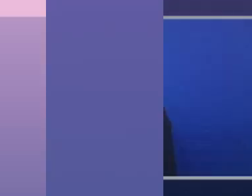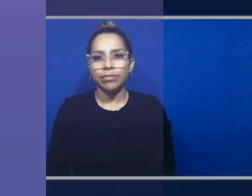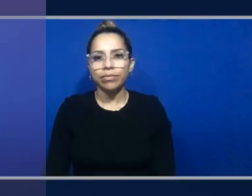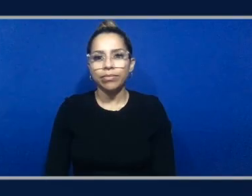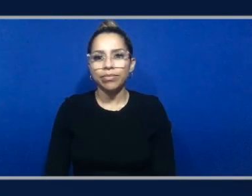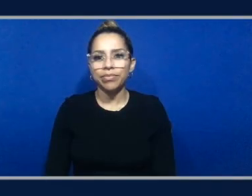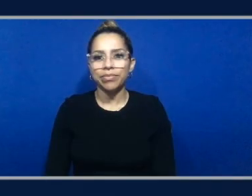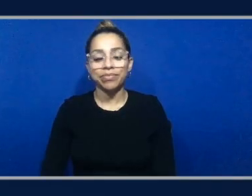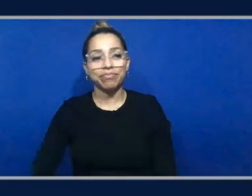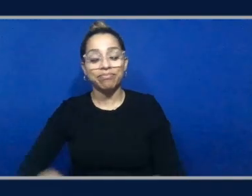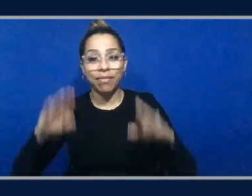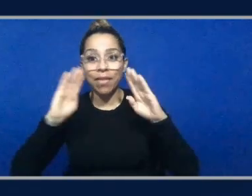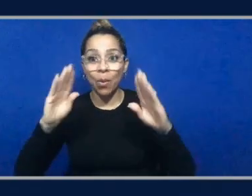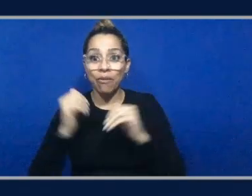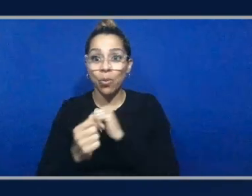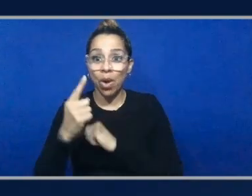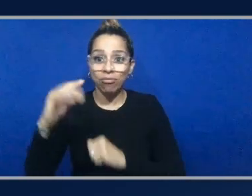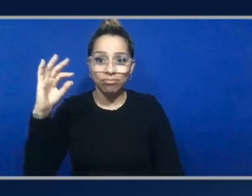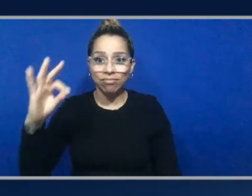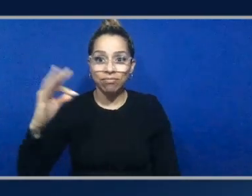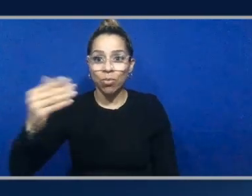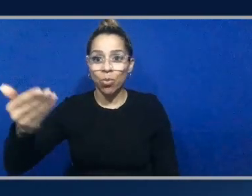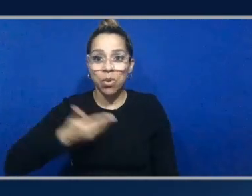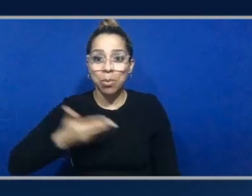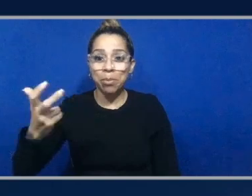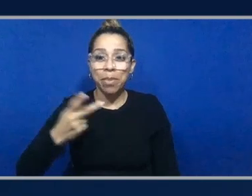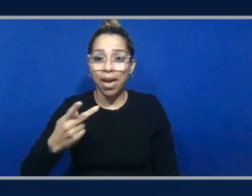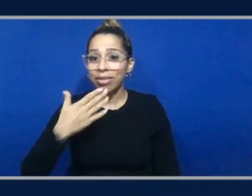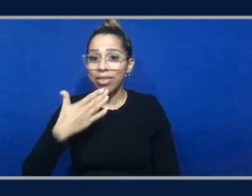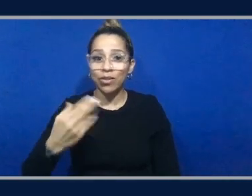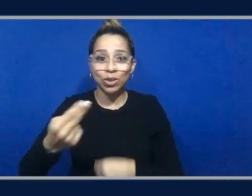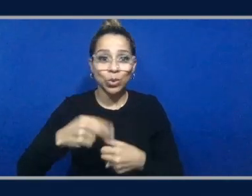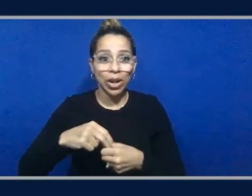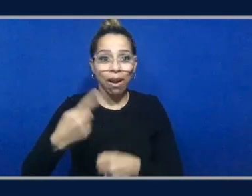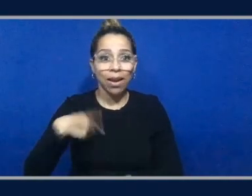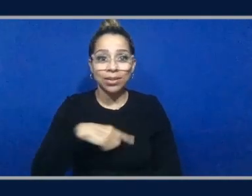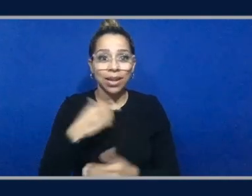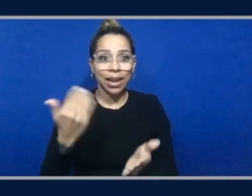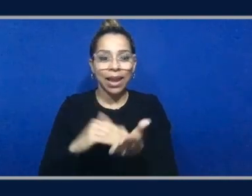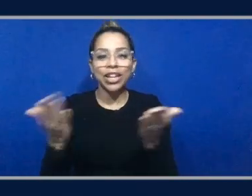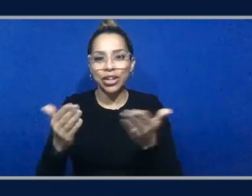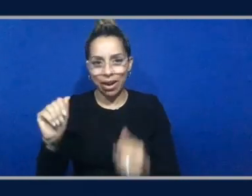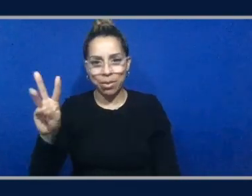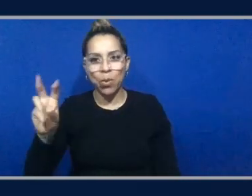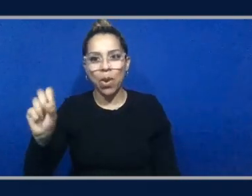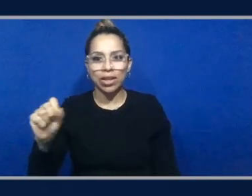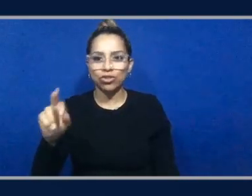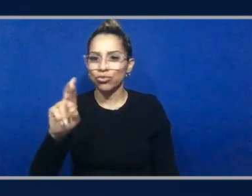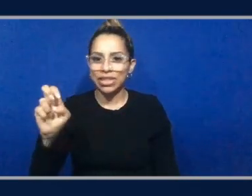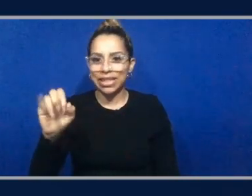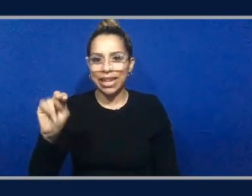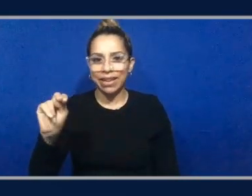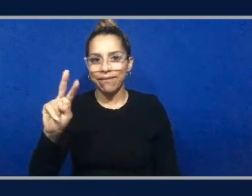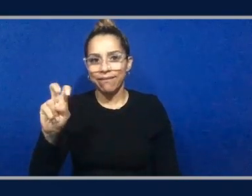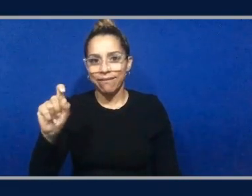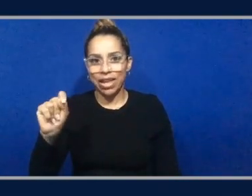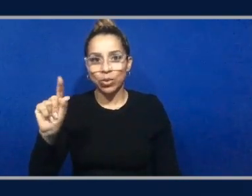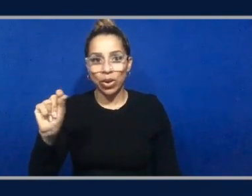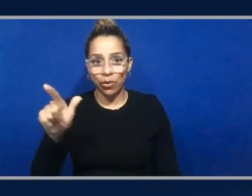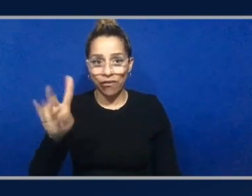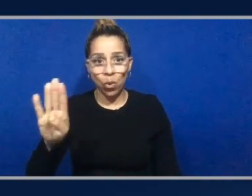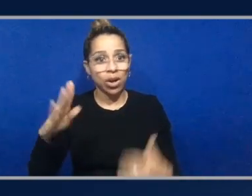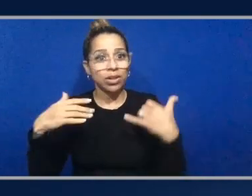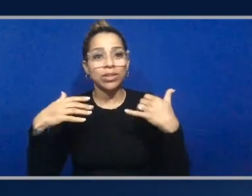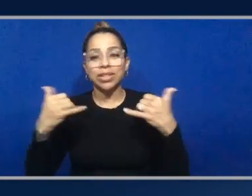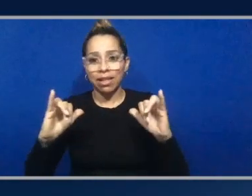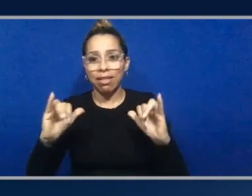Hey, everyone. Welcome back, and thank you for joining us again here at AWS reInvent 2024. We are still live on the expo floor, as you